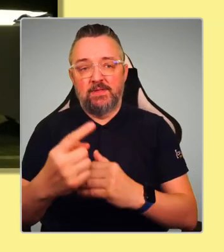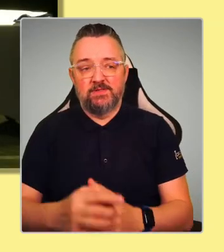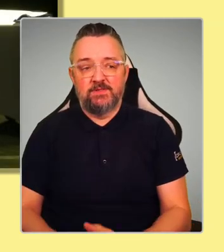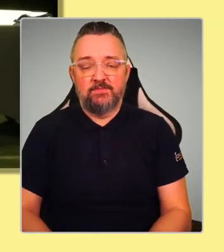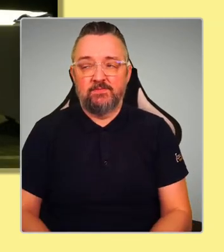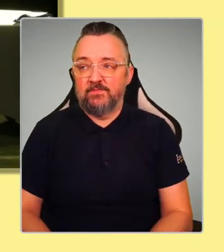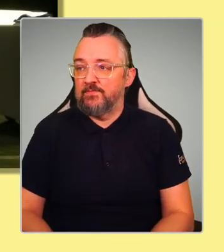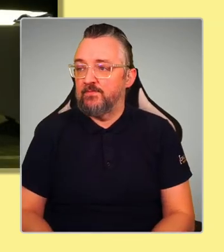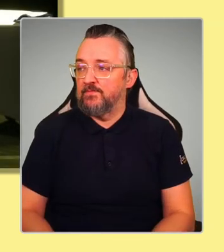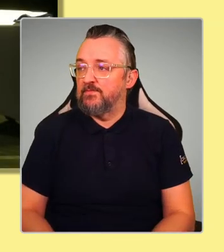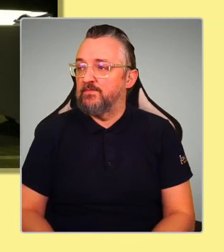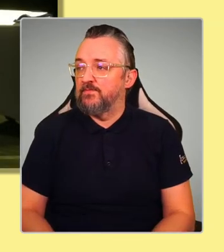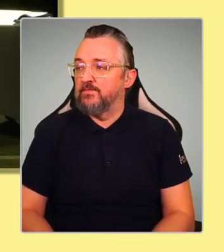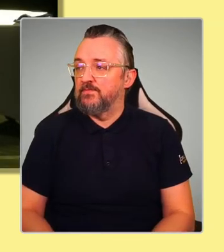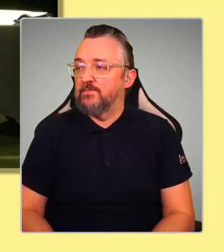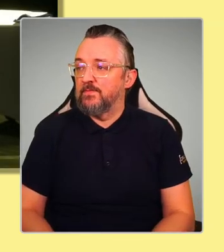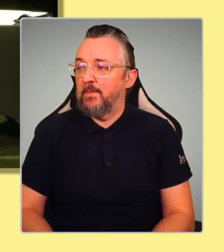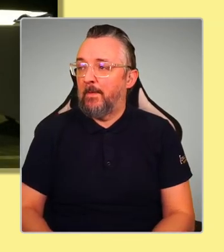very much.